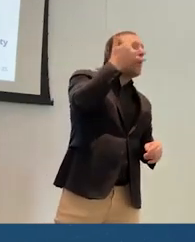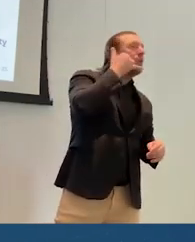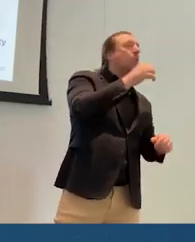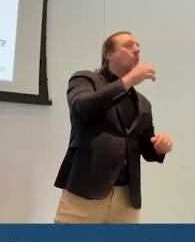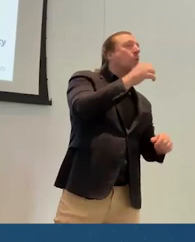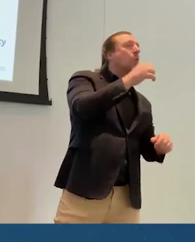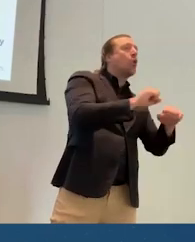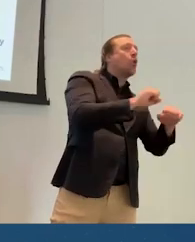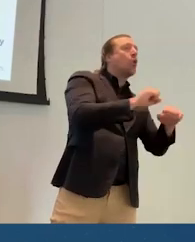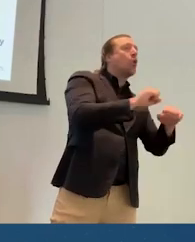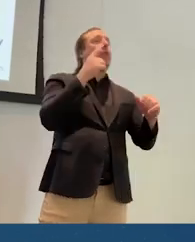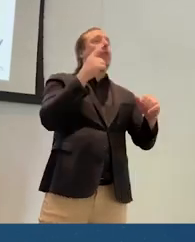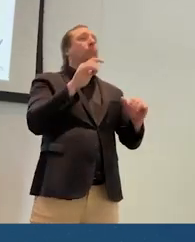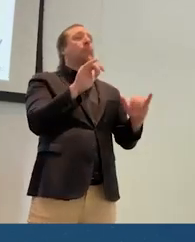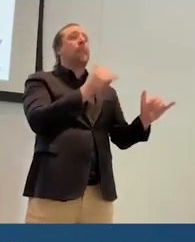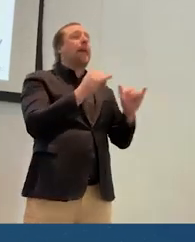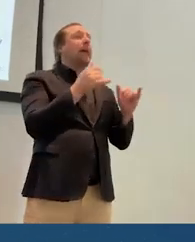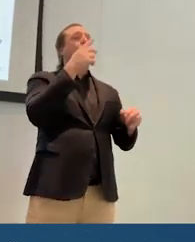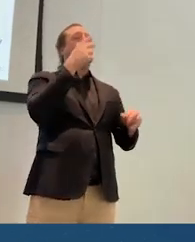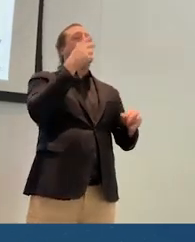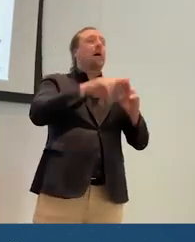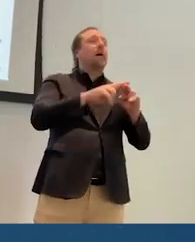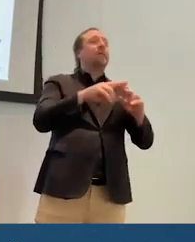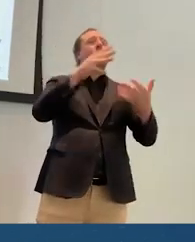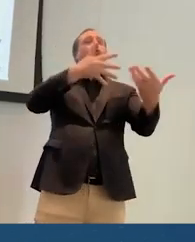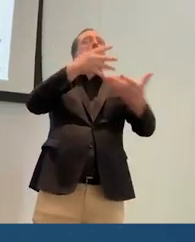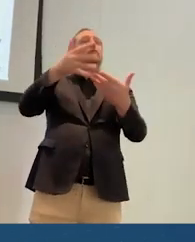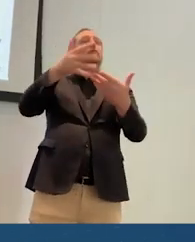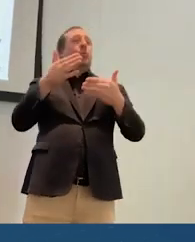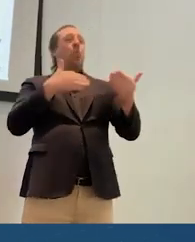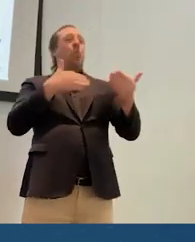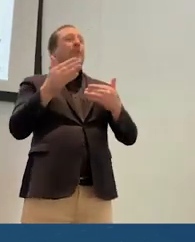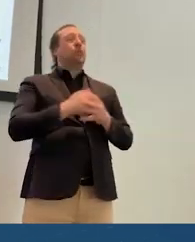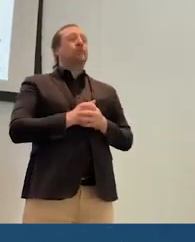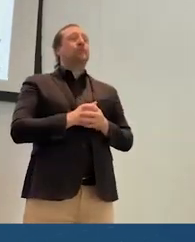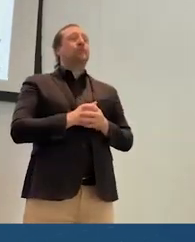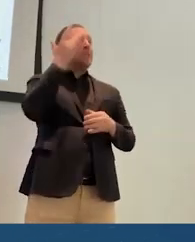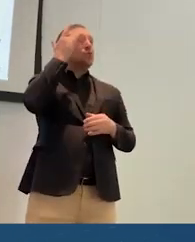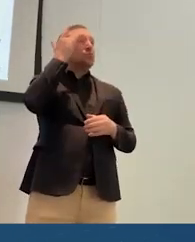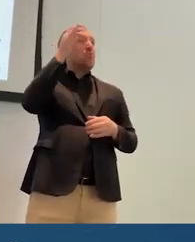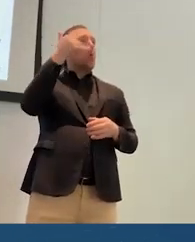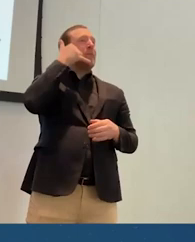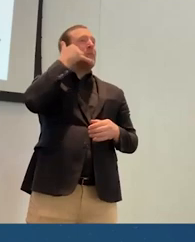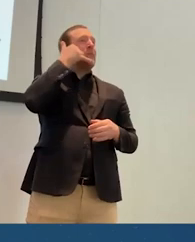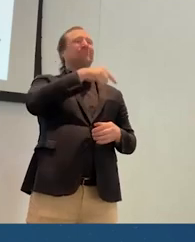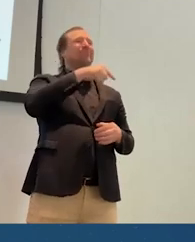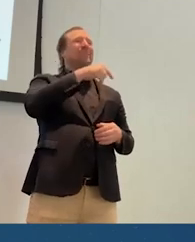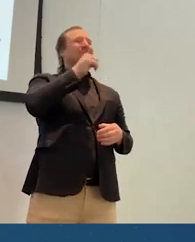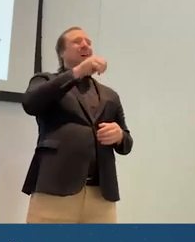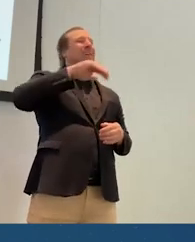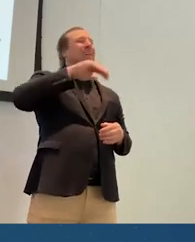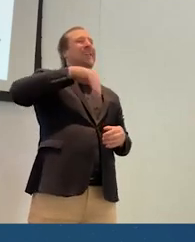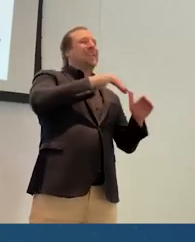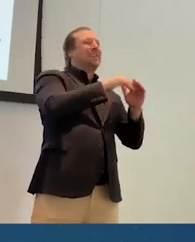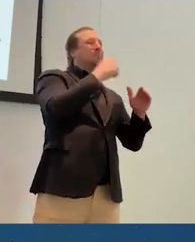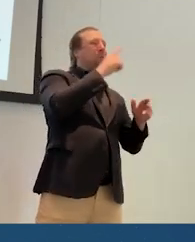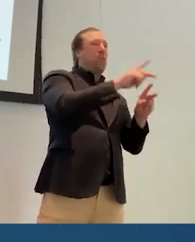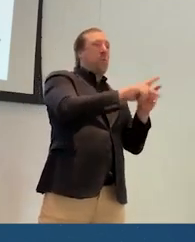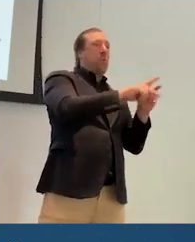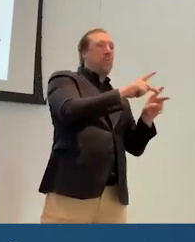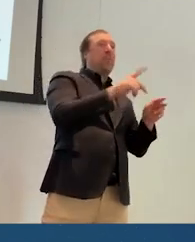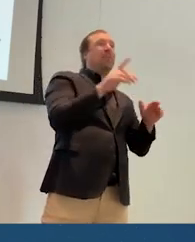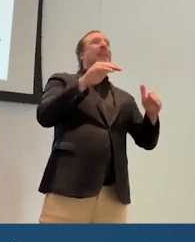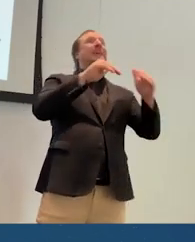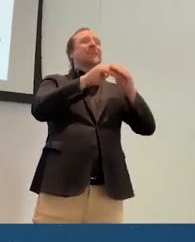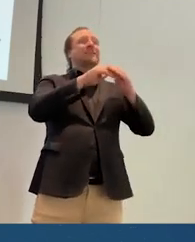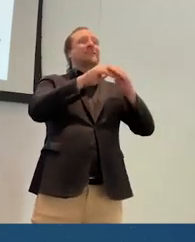for play, for leisure, for, you know, social connection and smartphones were still not accessible to people. And then accessibility